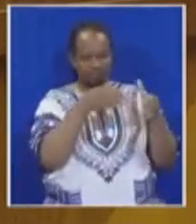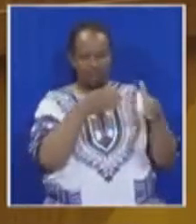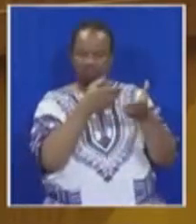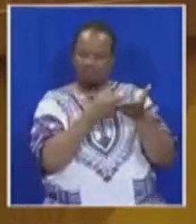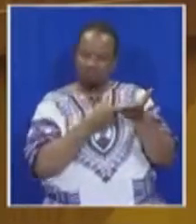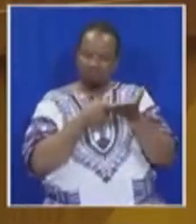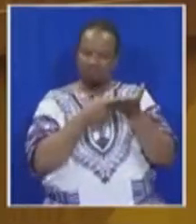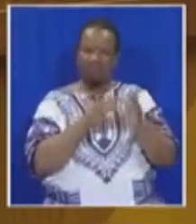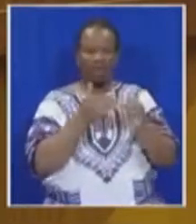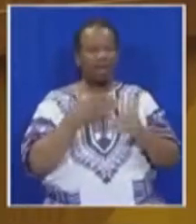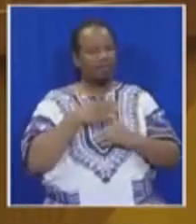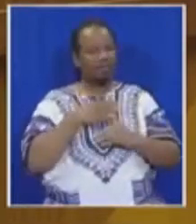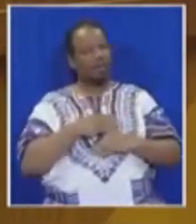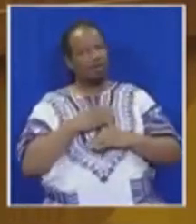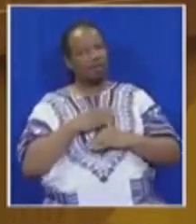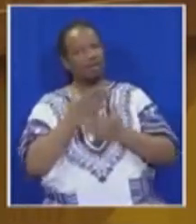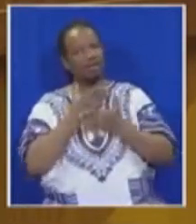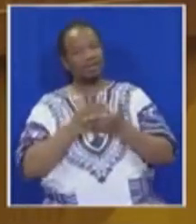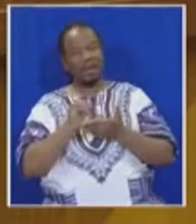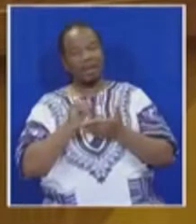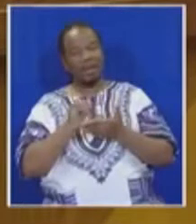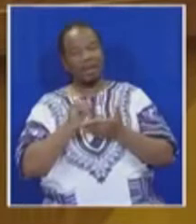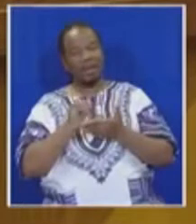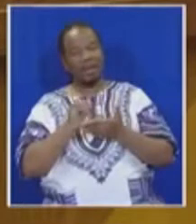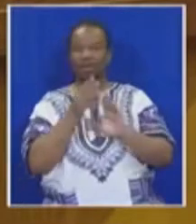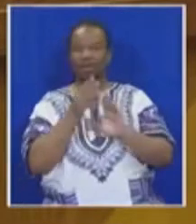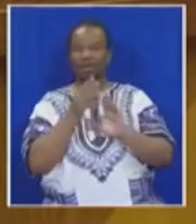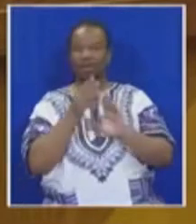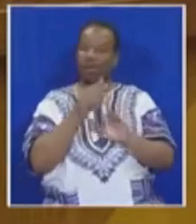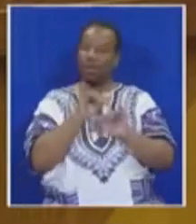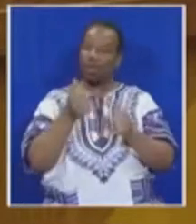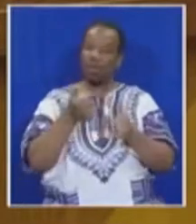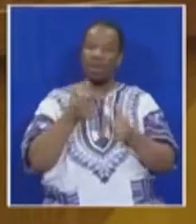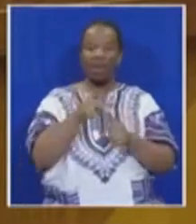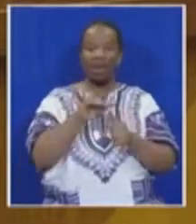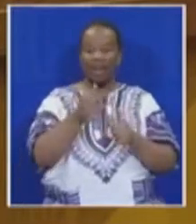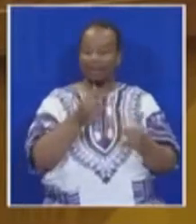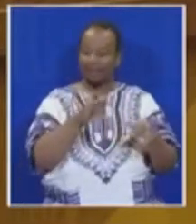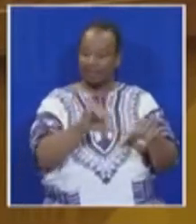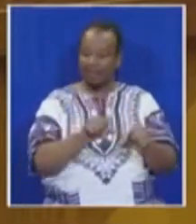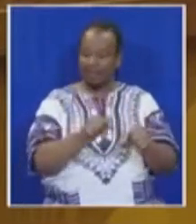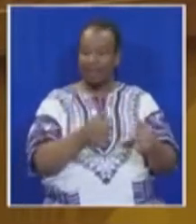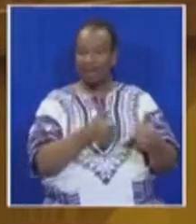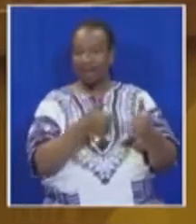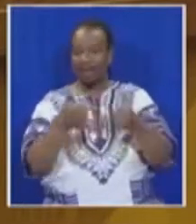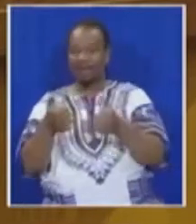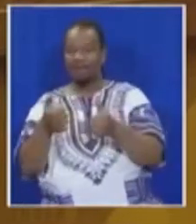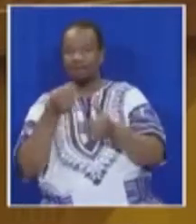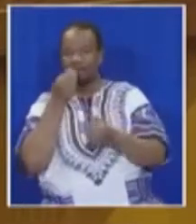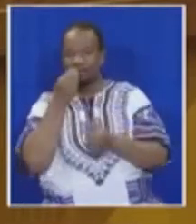and is encouraged that some leaders are not taking lightly the danger of expropriating land without considering food production.